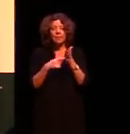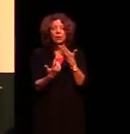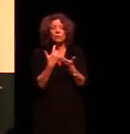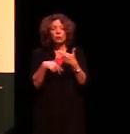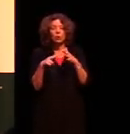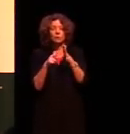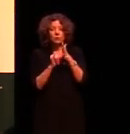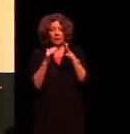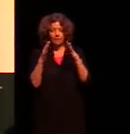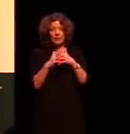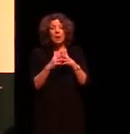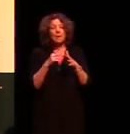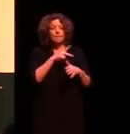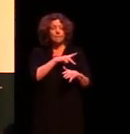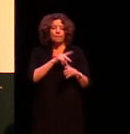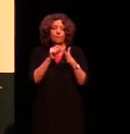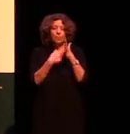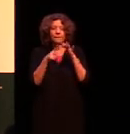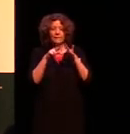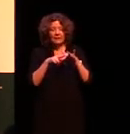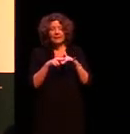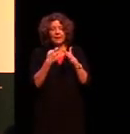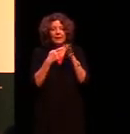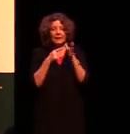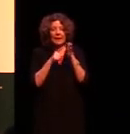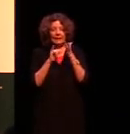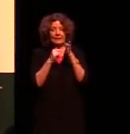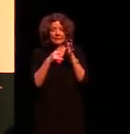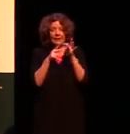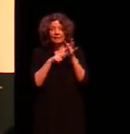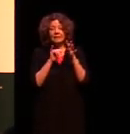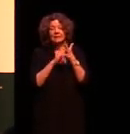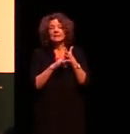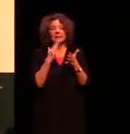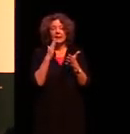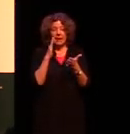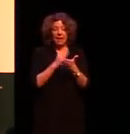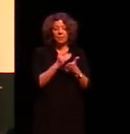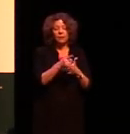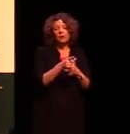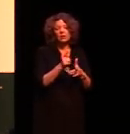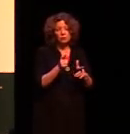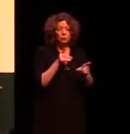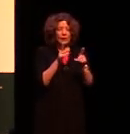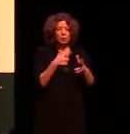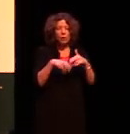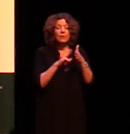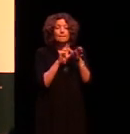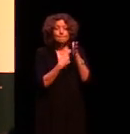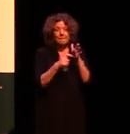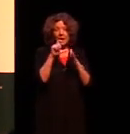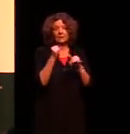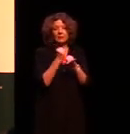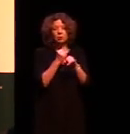Professor Kate Stevens, the Director of the Marks Institute. at WSU. And Dawn